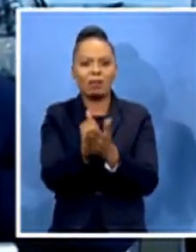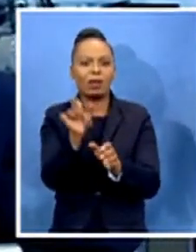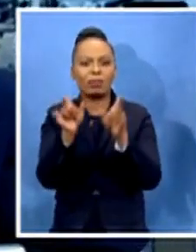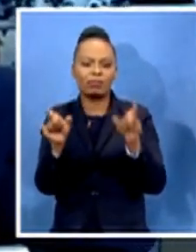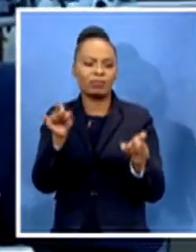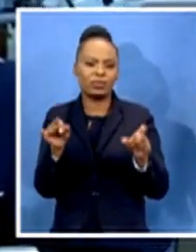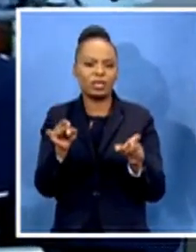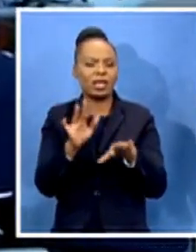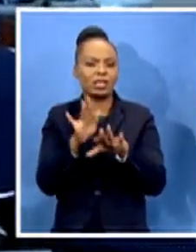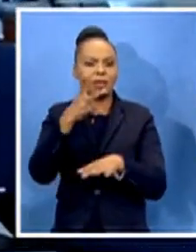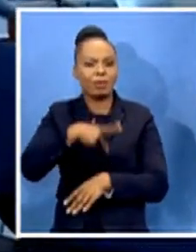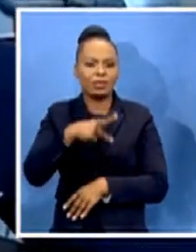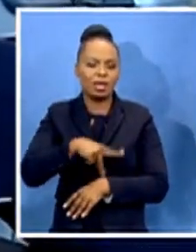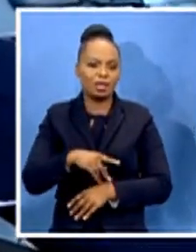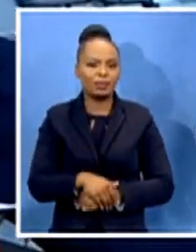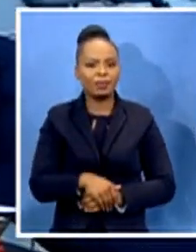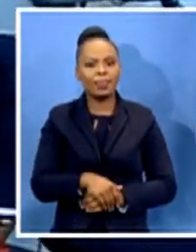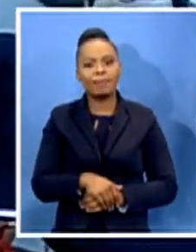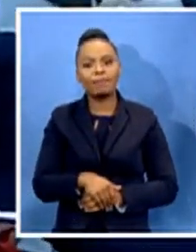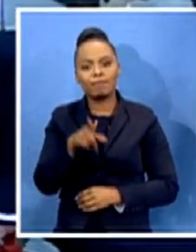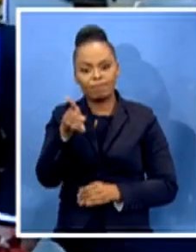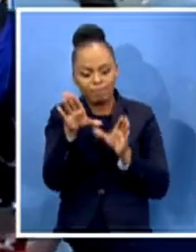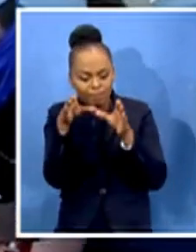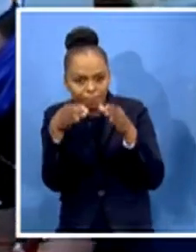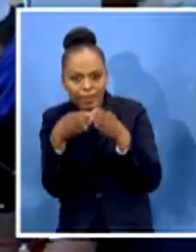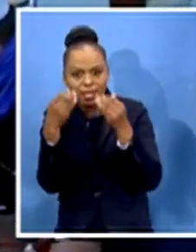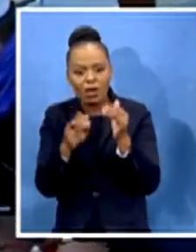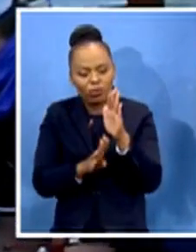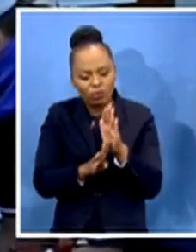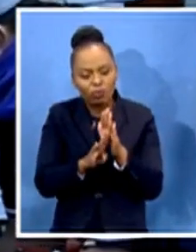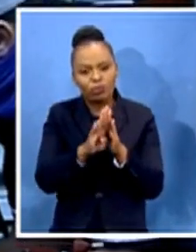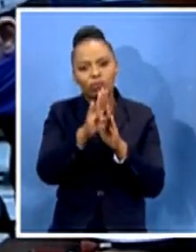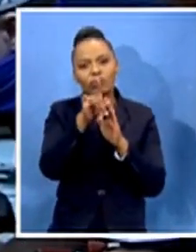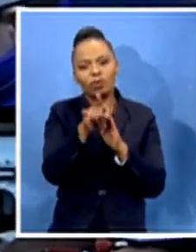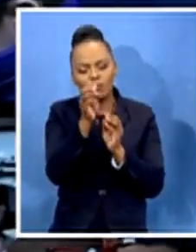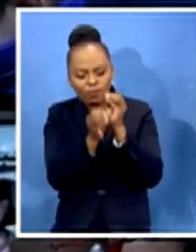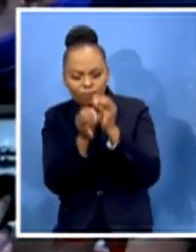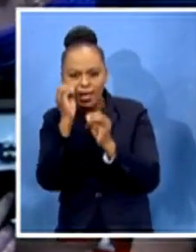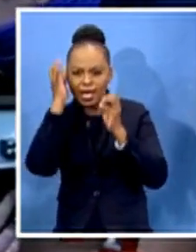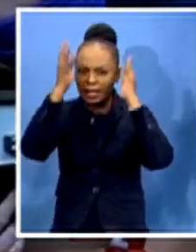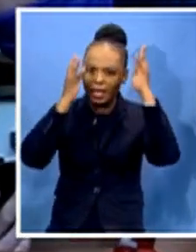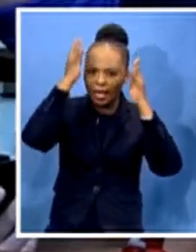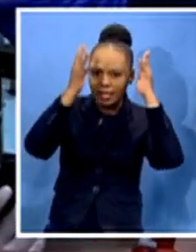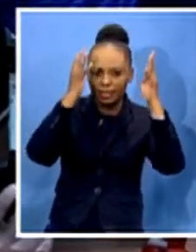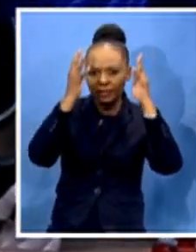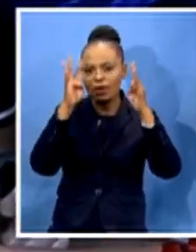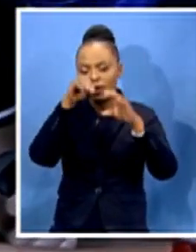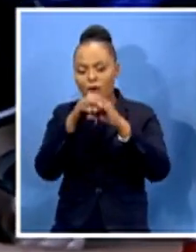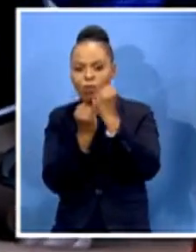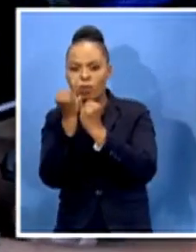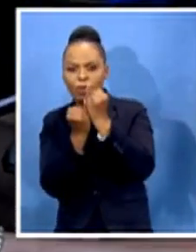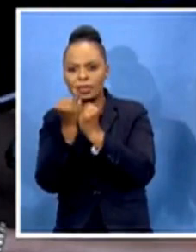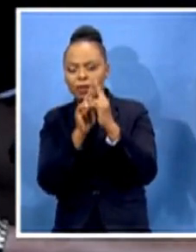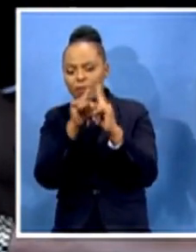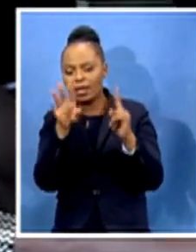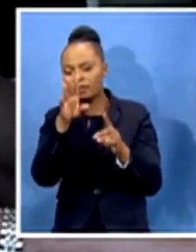of potential improvement was one of the most important things they gleaned on from the competition. They noticed that simpler prosthesis with